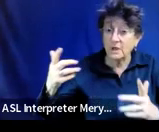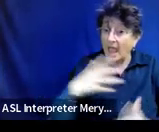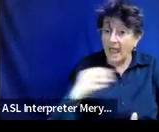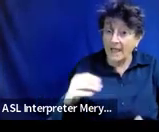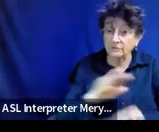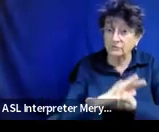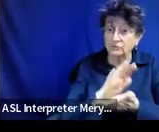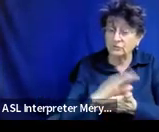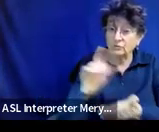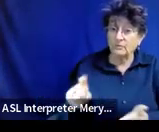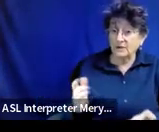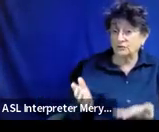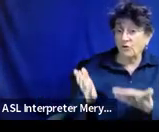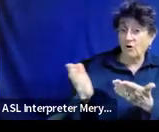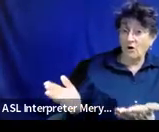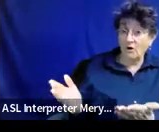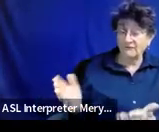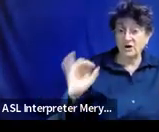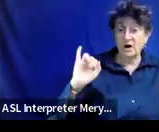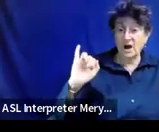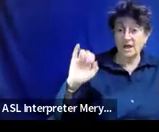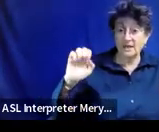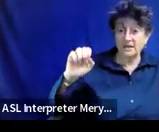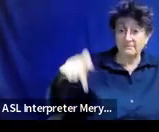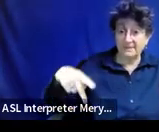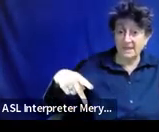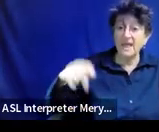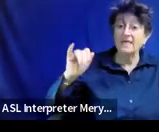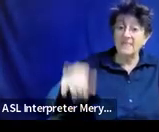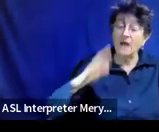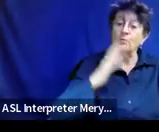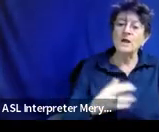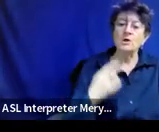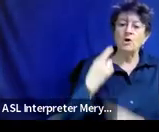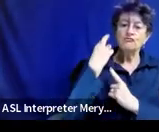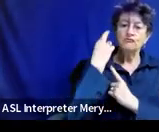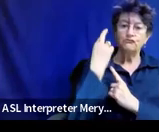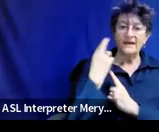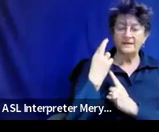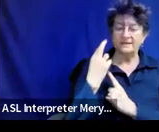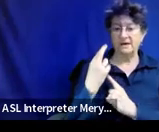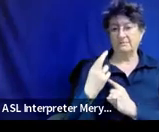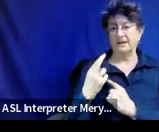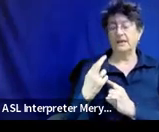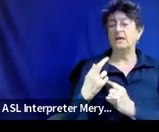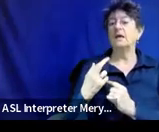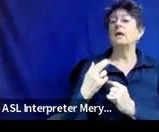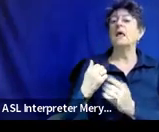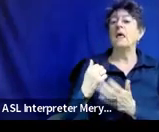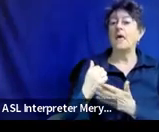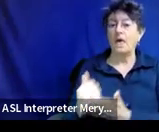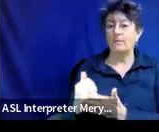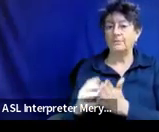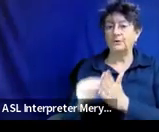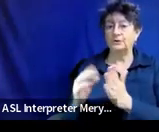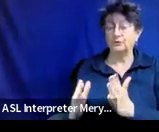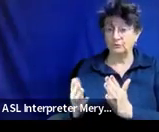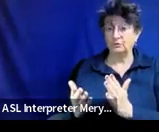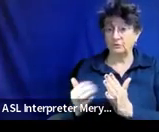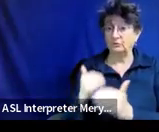an IEP that is reasonably calculated to enable the child to make progress in light of their circumstances. So